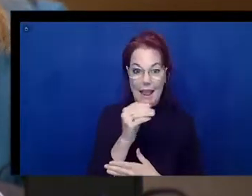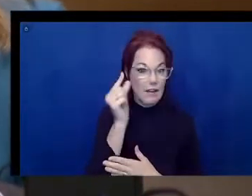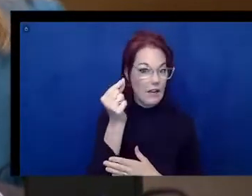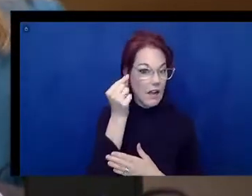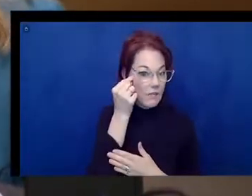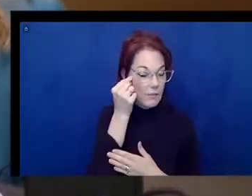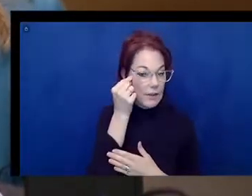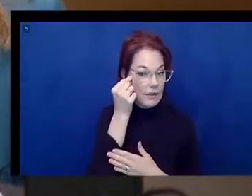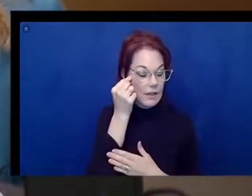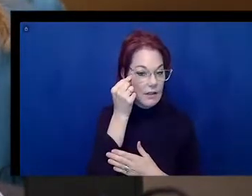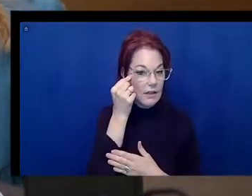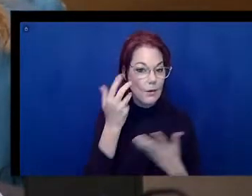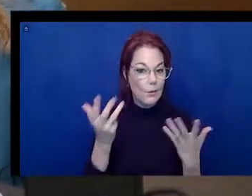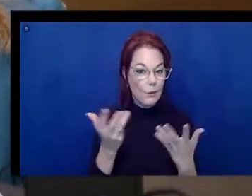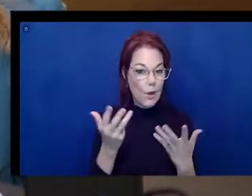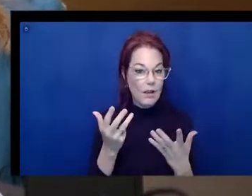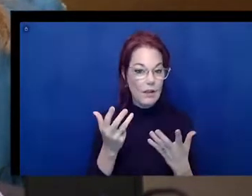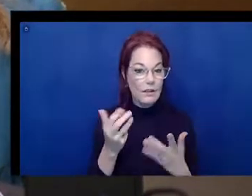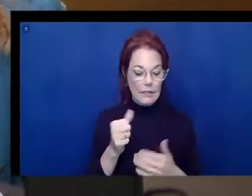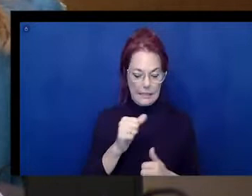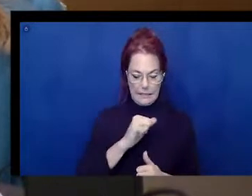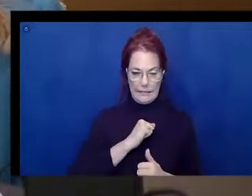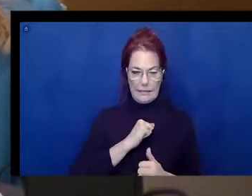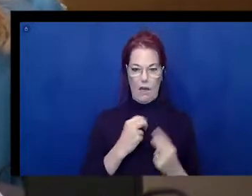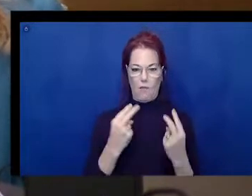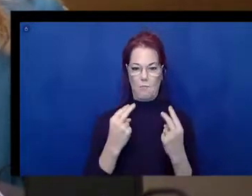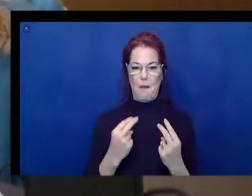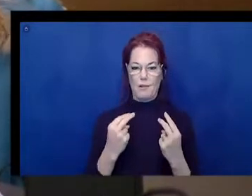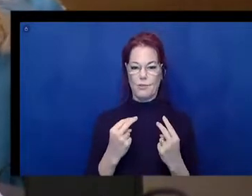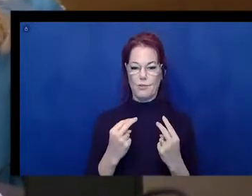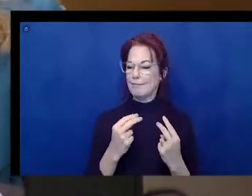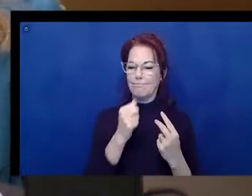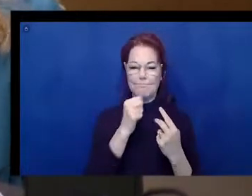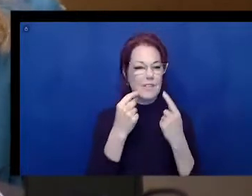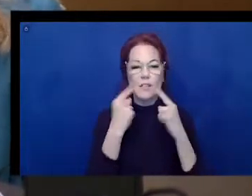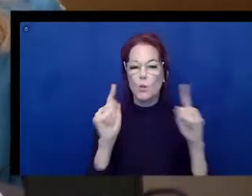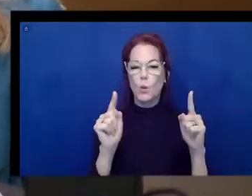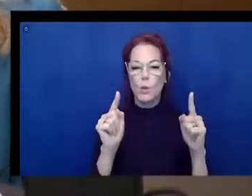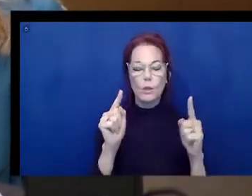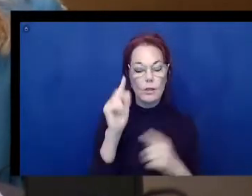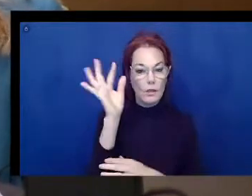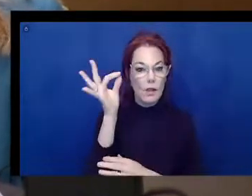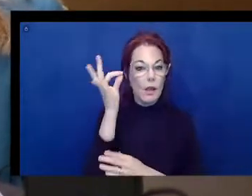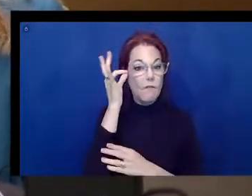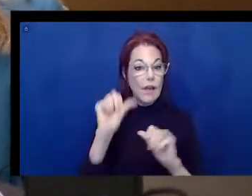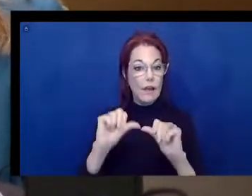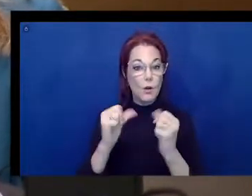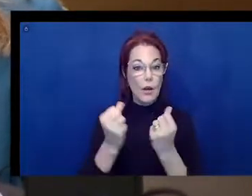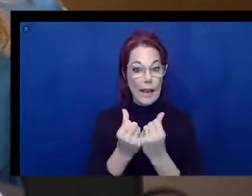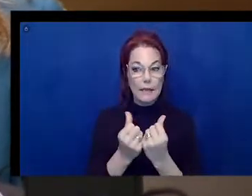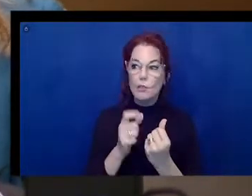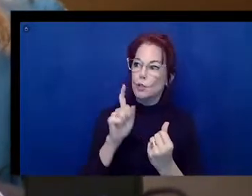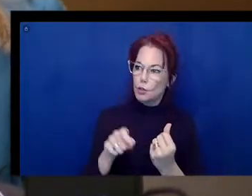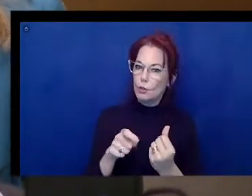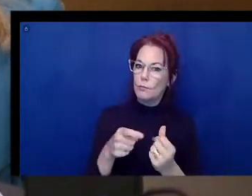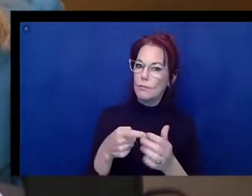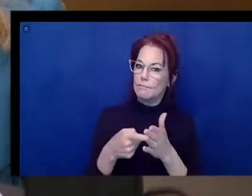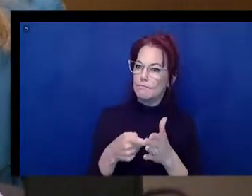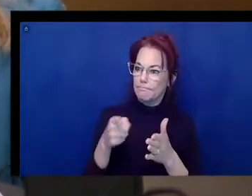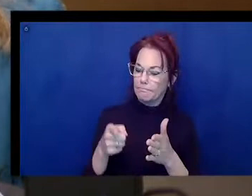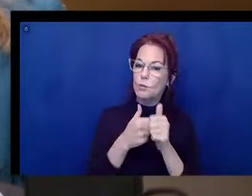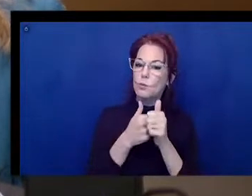does not work. And so a federal agency should be tasked with enforcing compliance with Section 508.